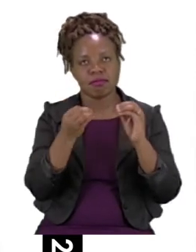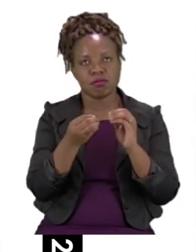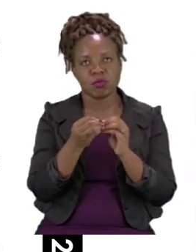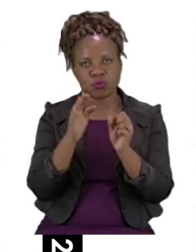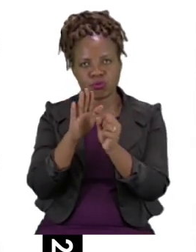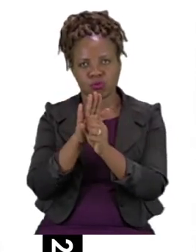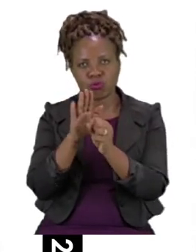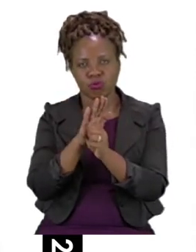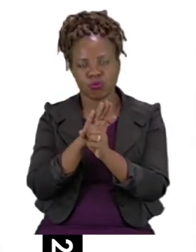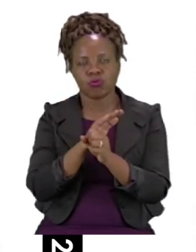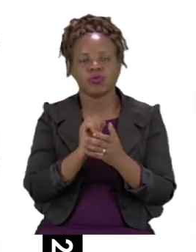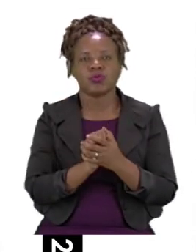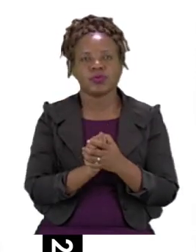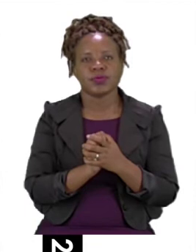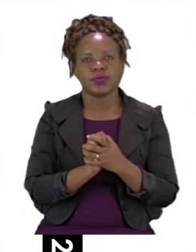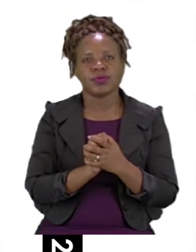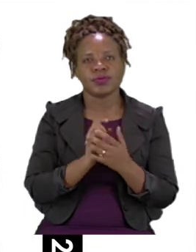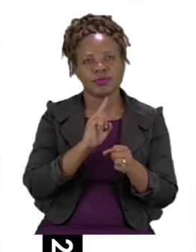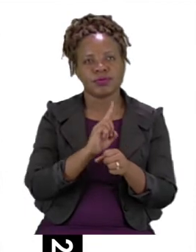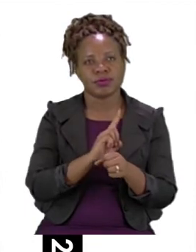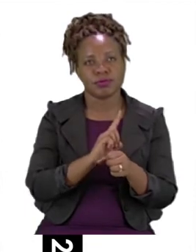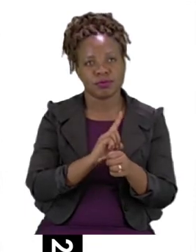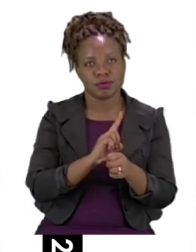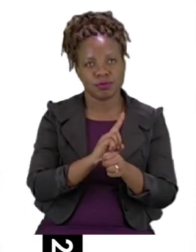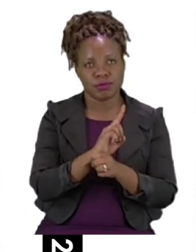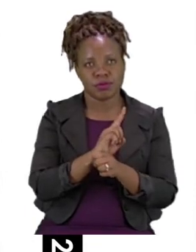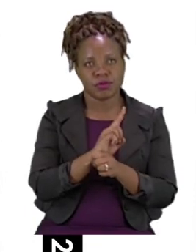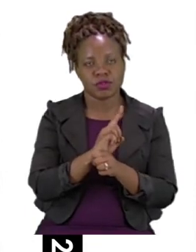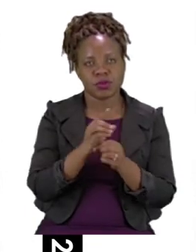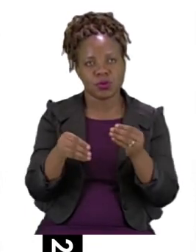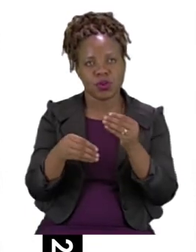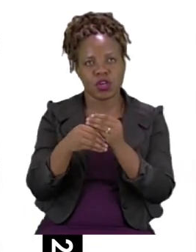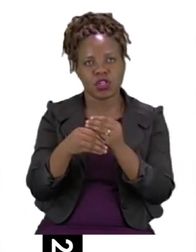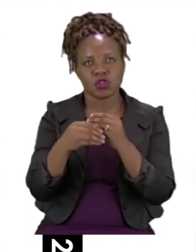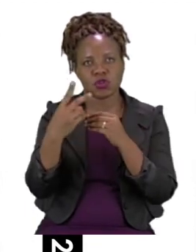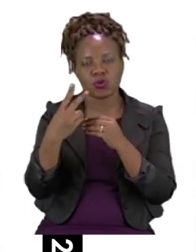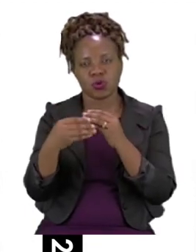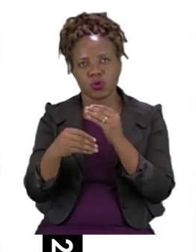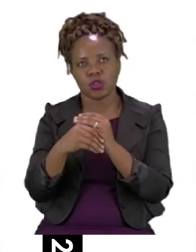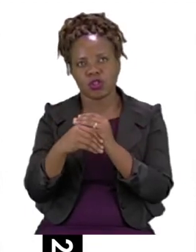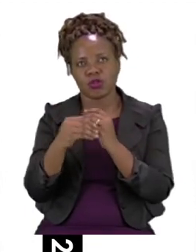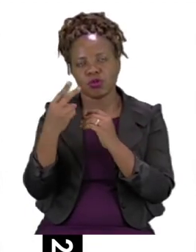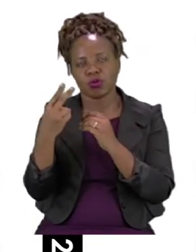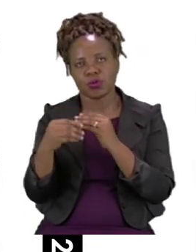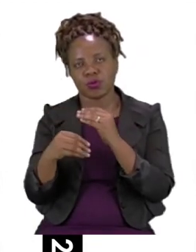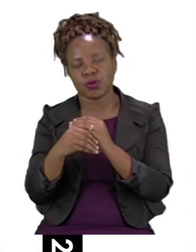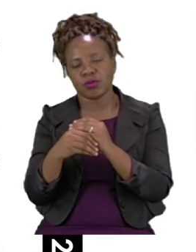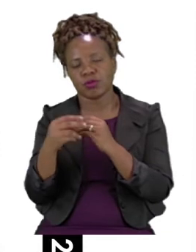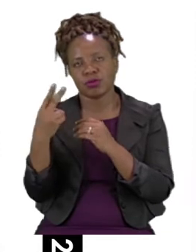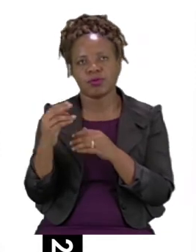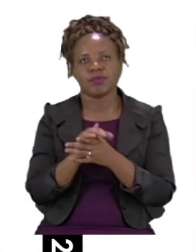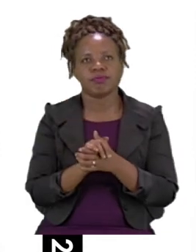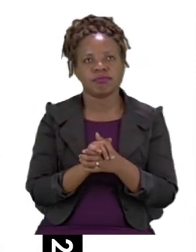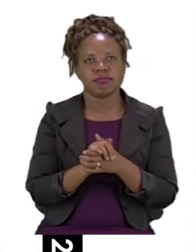Let's start with the first one where we are counting by 2's. Now they have given us the first one which is